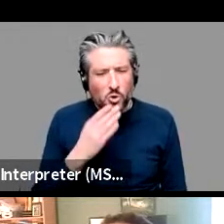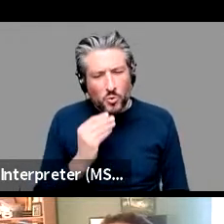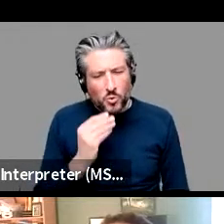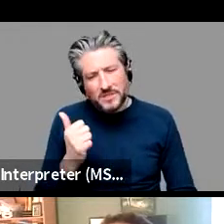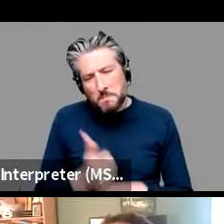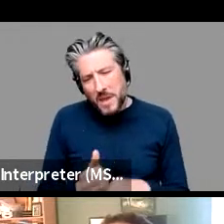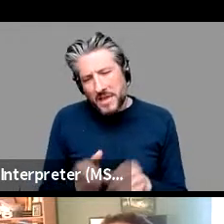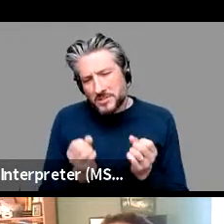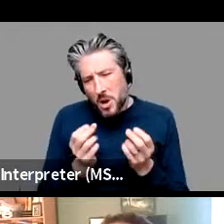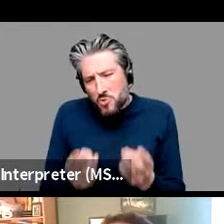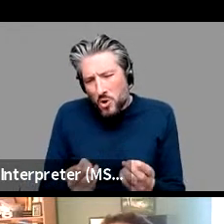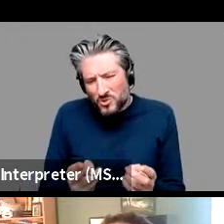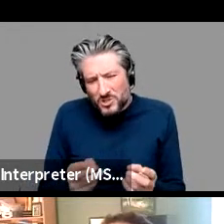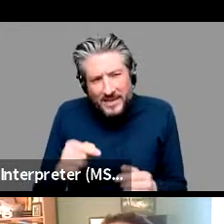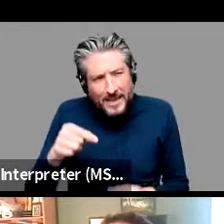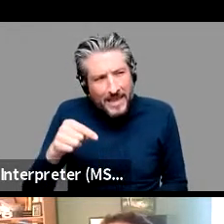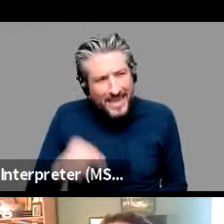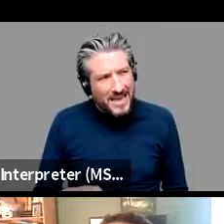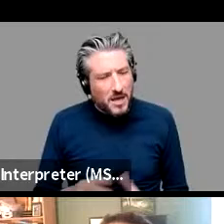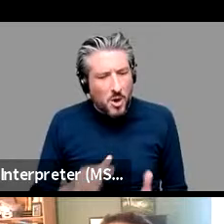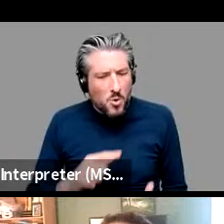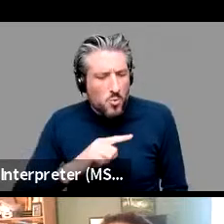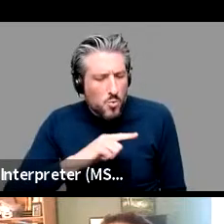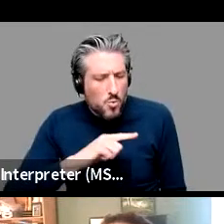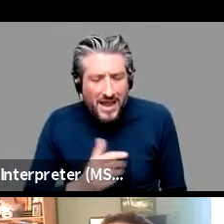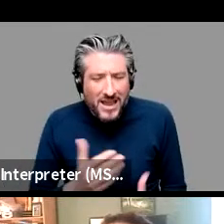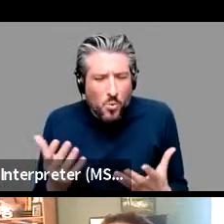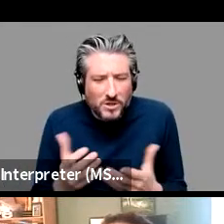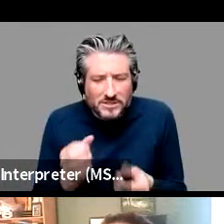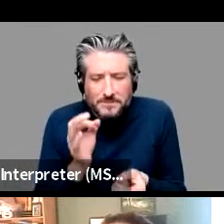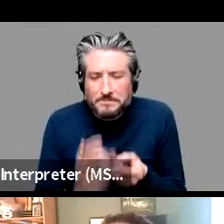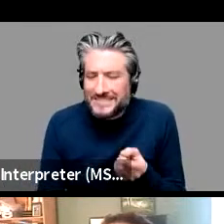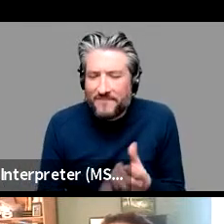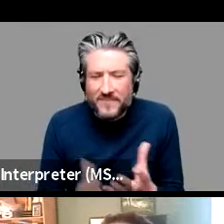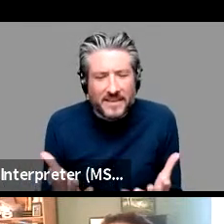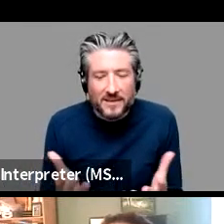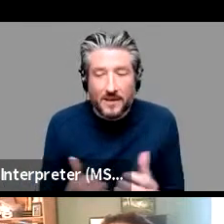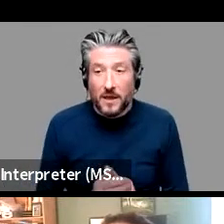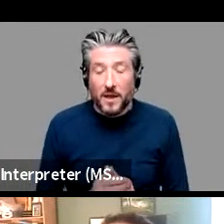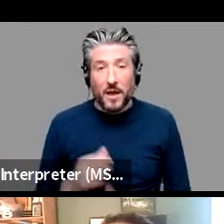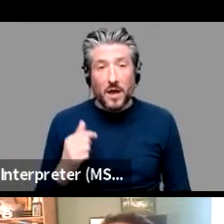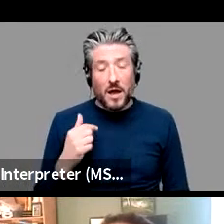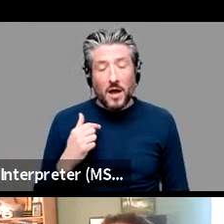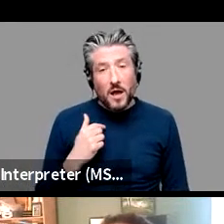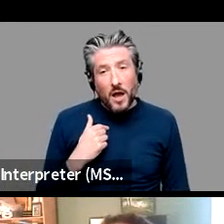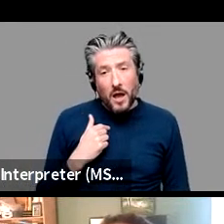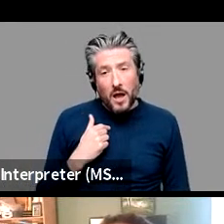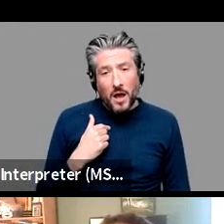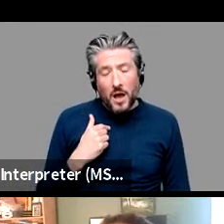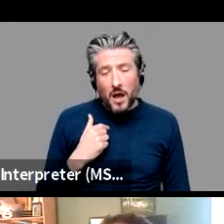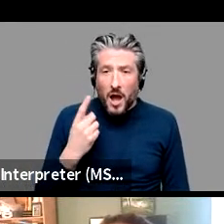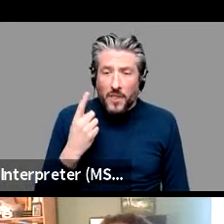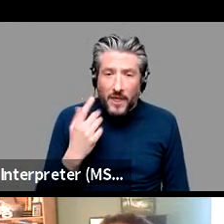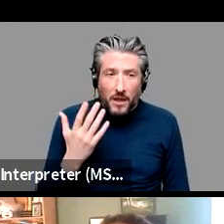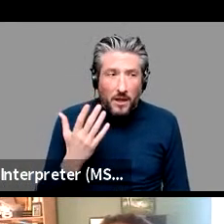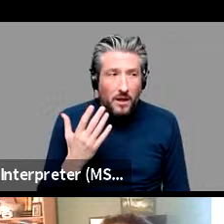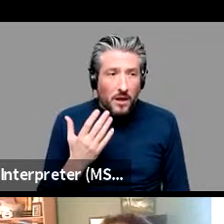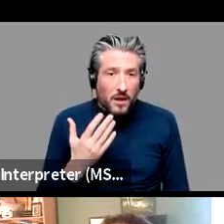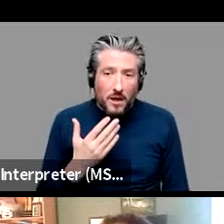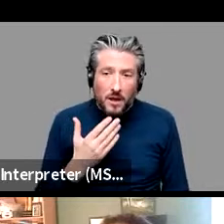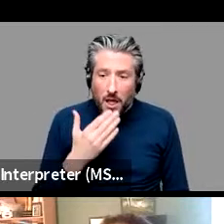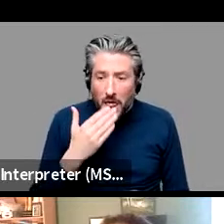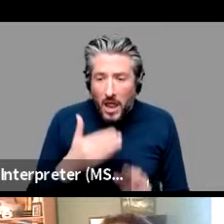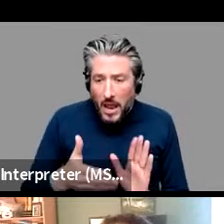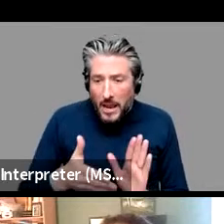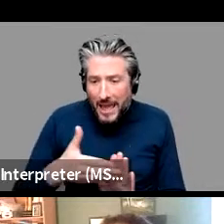here so well i think i don't think to begin with i don't think necessarily labels are bad for example i really liked in